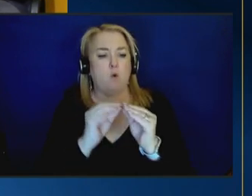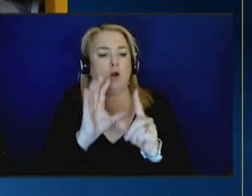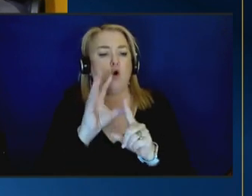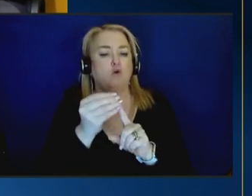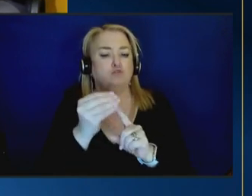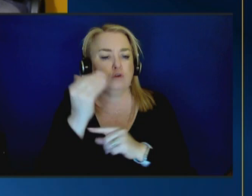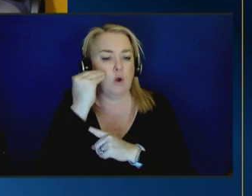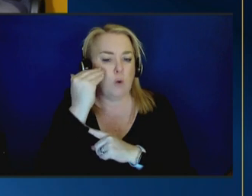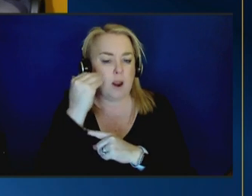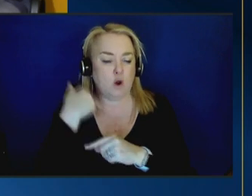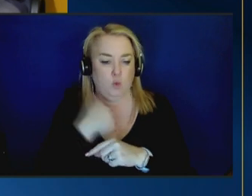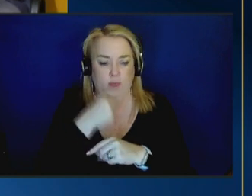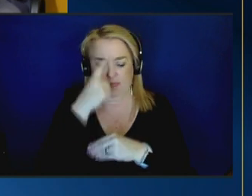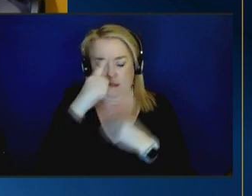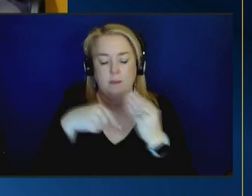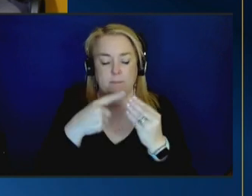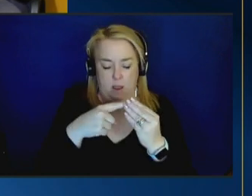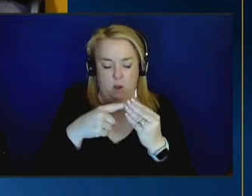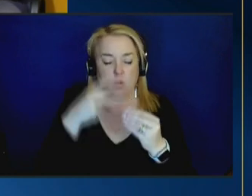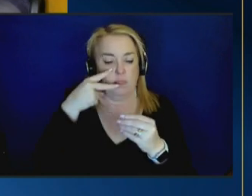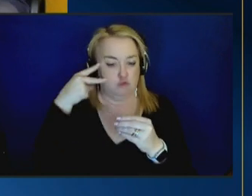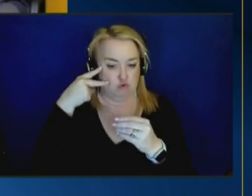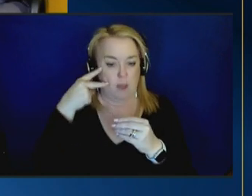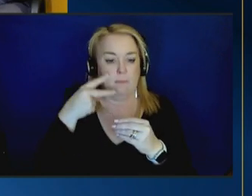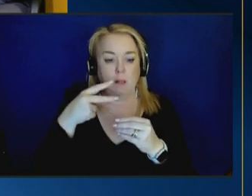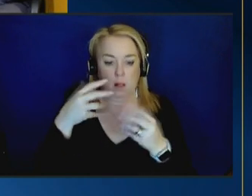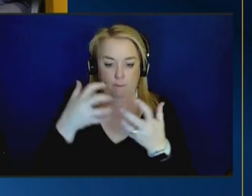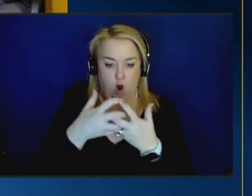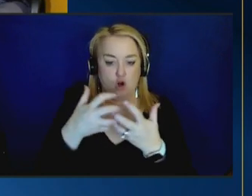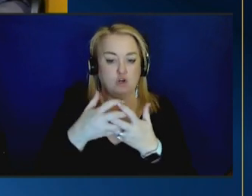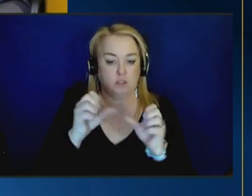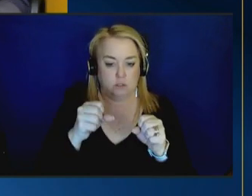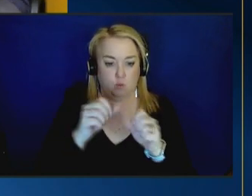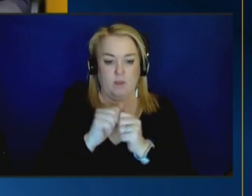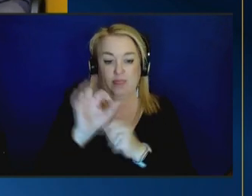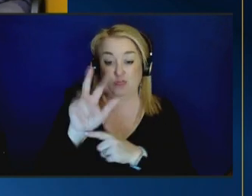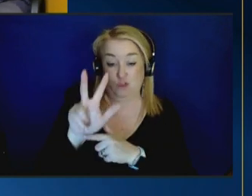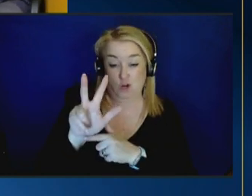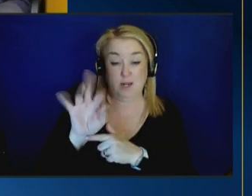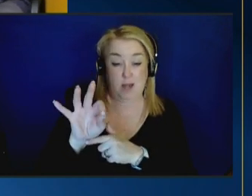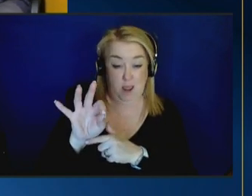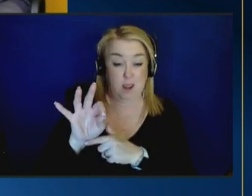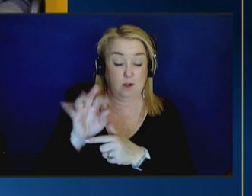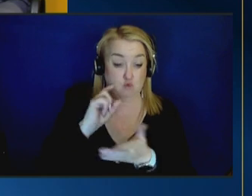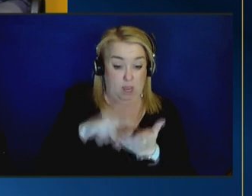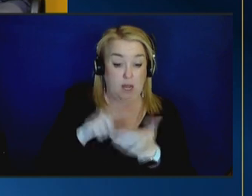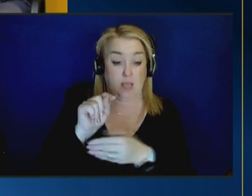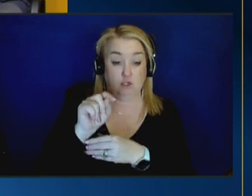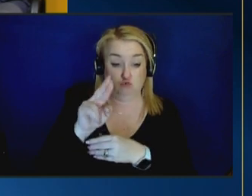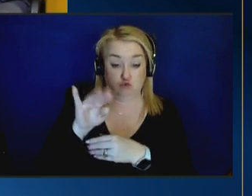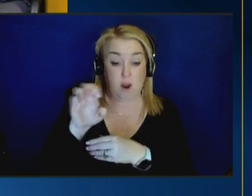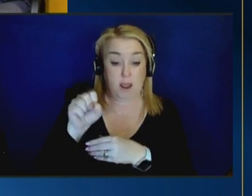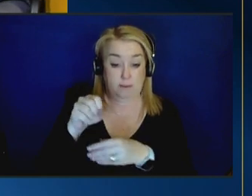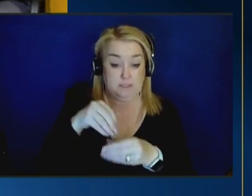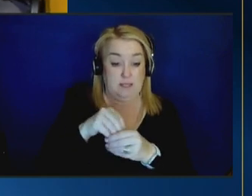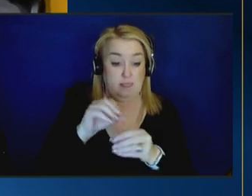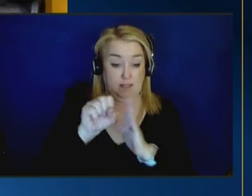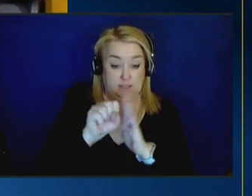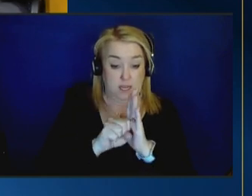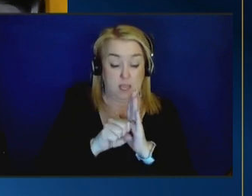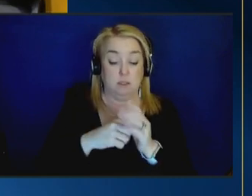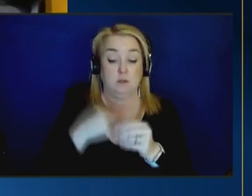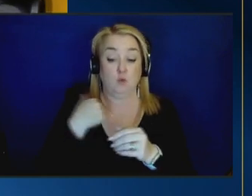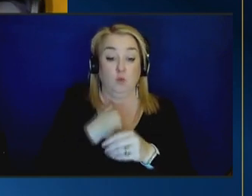our tribal partners of course in oklahoma with 39 federally recognized tribes within our state we work really closely in the